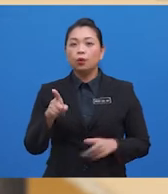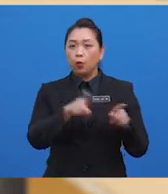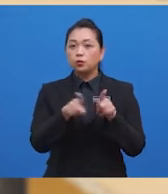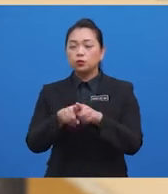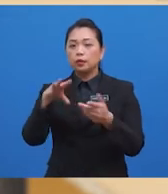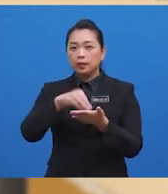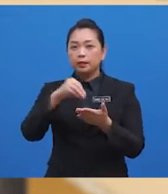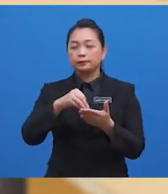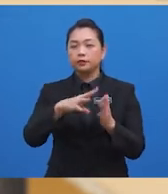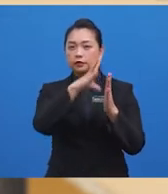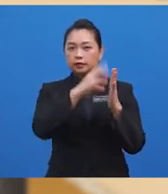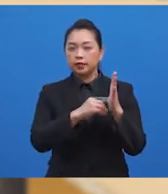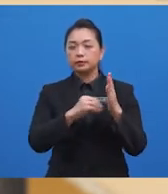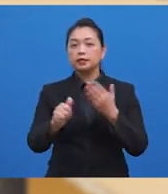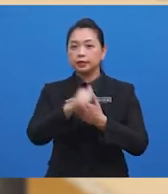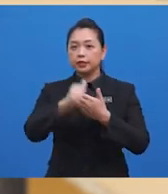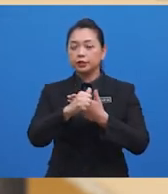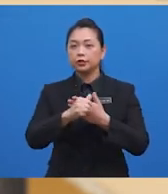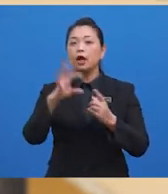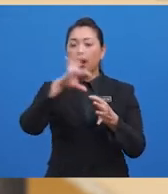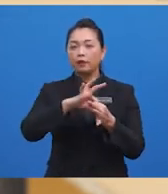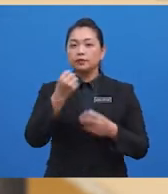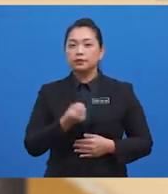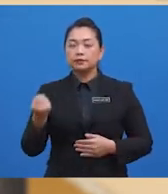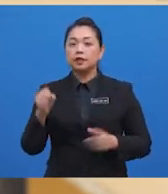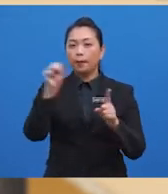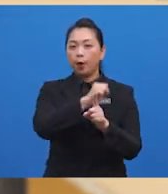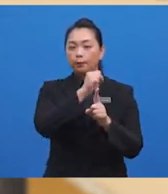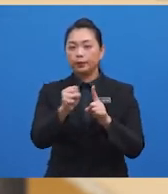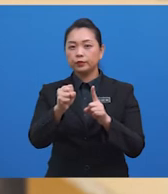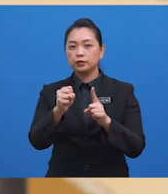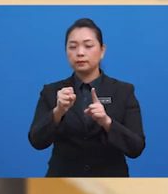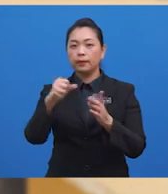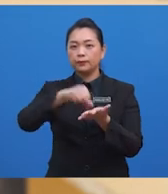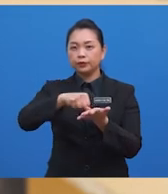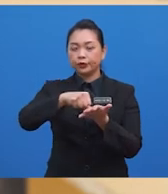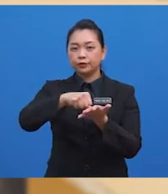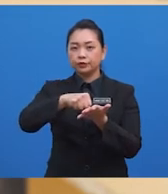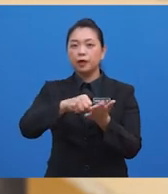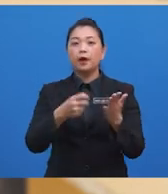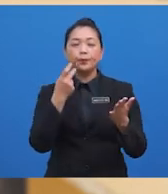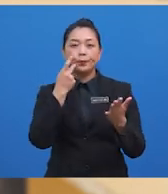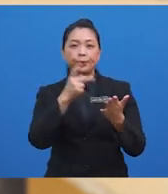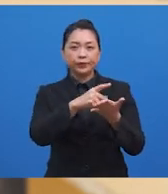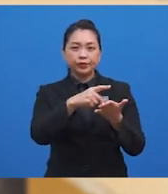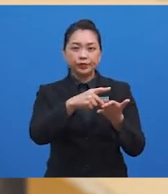from the text used, the dangers of substance abuse in the form of drugs, illegal prescription,